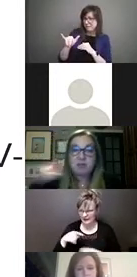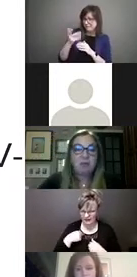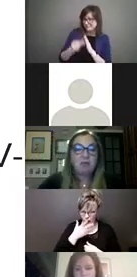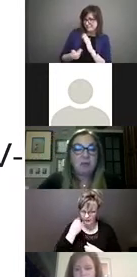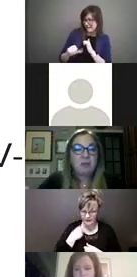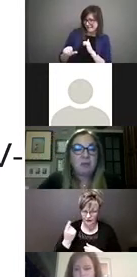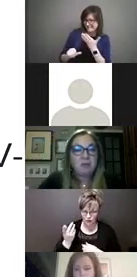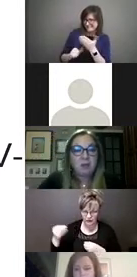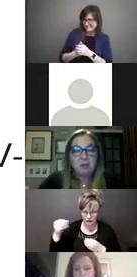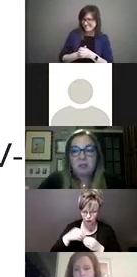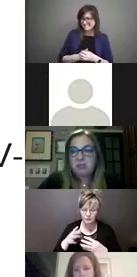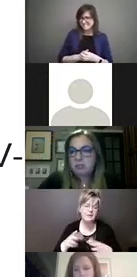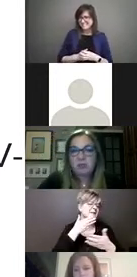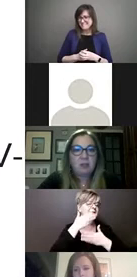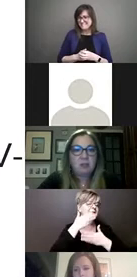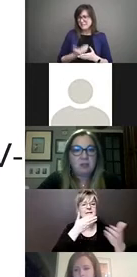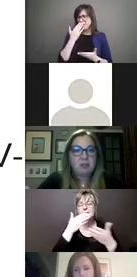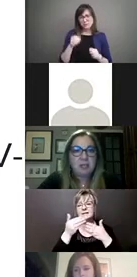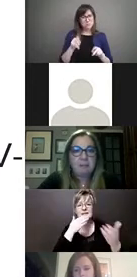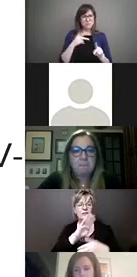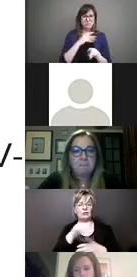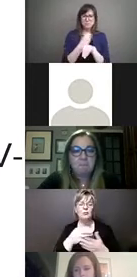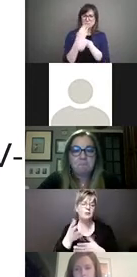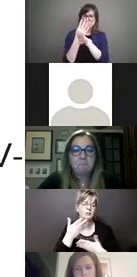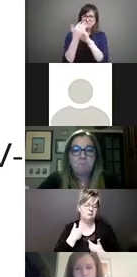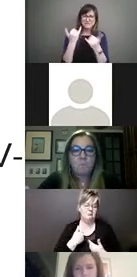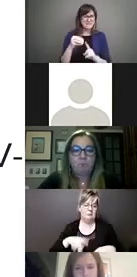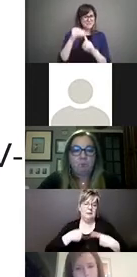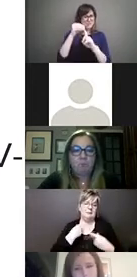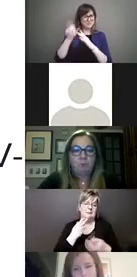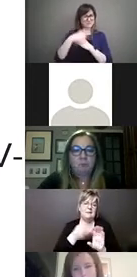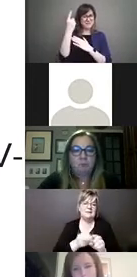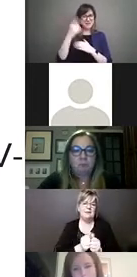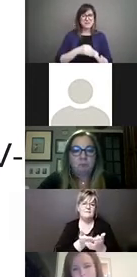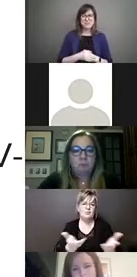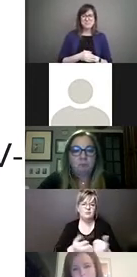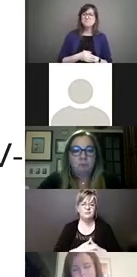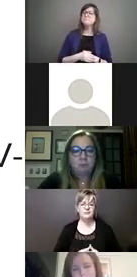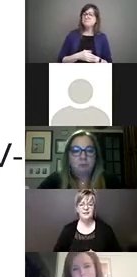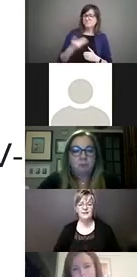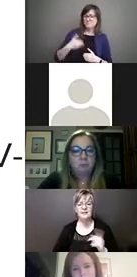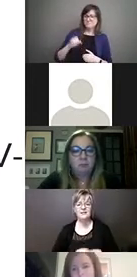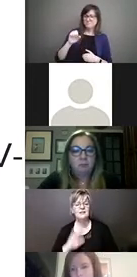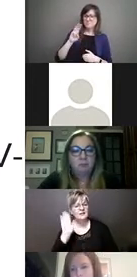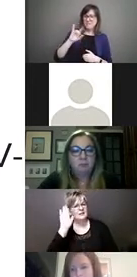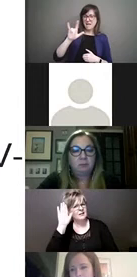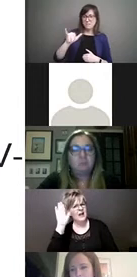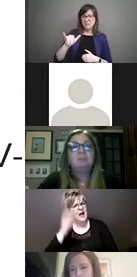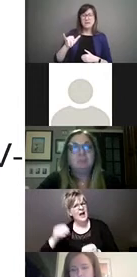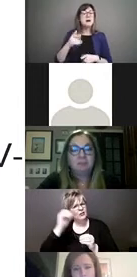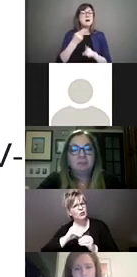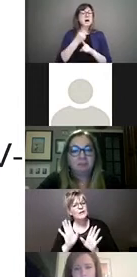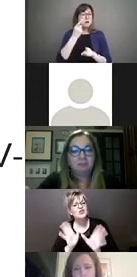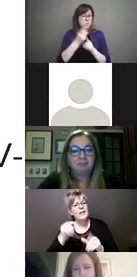much, everyone, for the opportunity to join you on this special day. Super. Only just to add, Lisa, that I've added in the chat